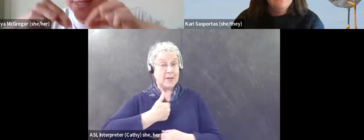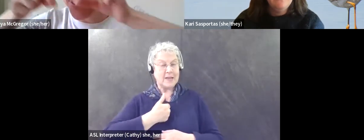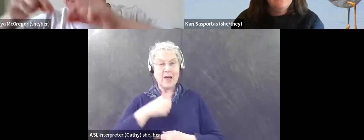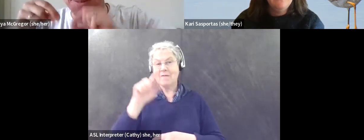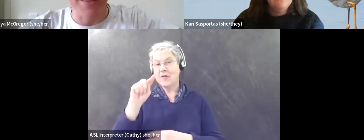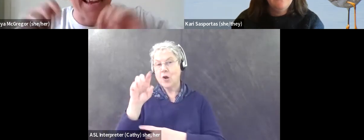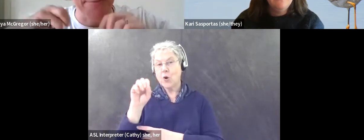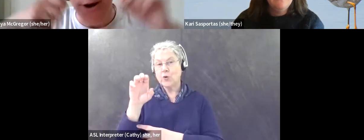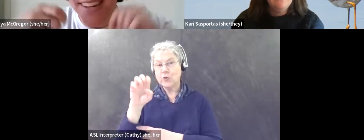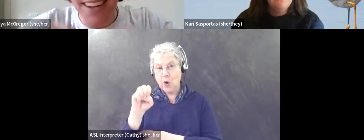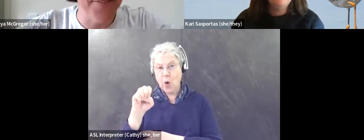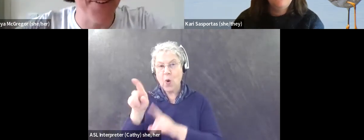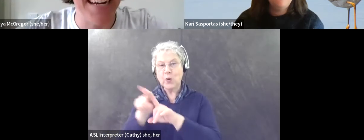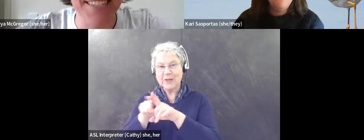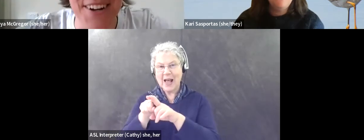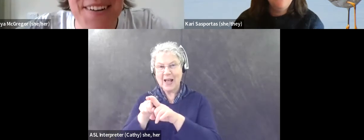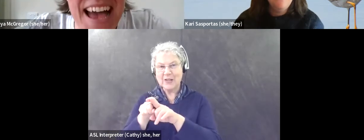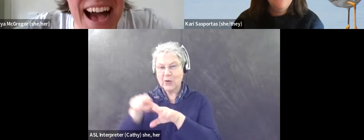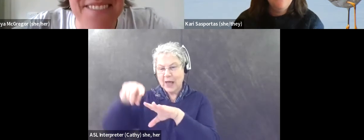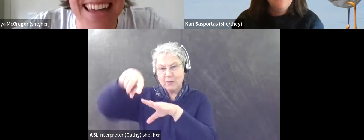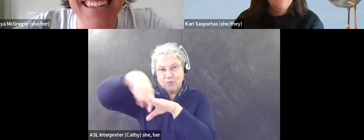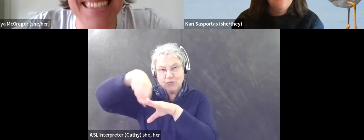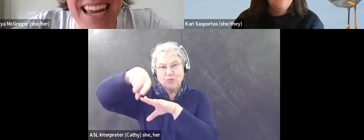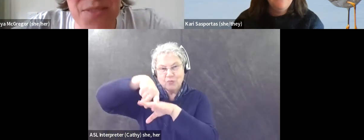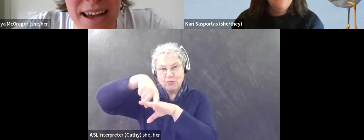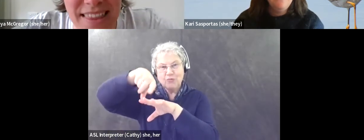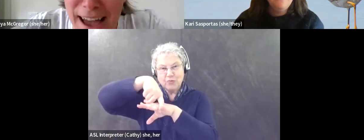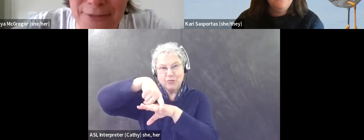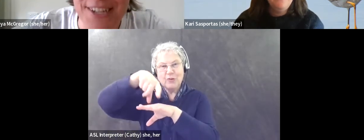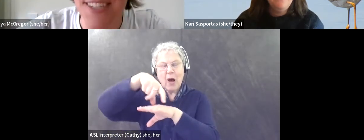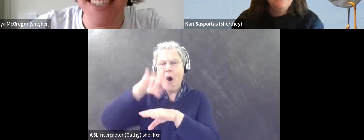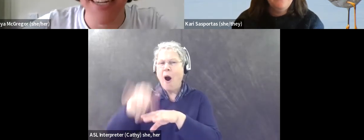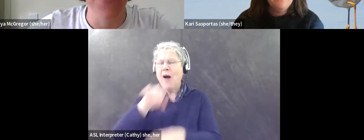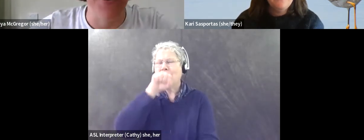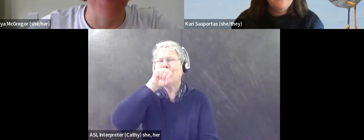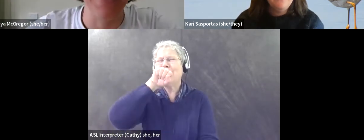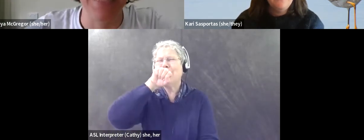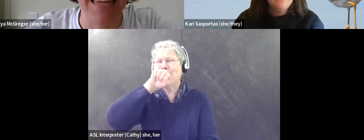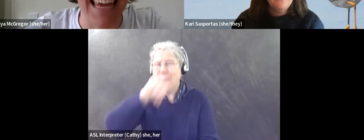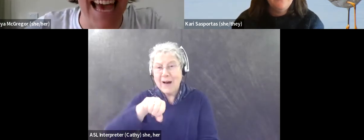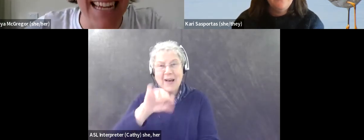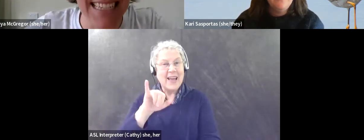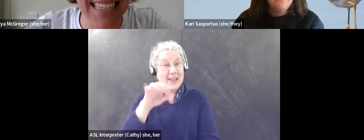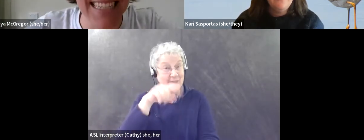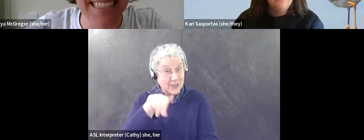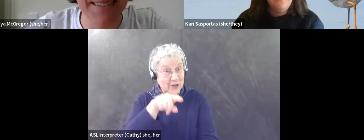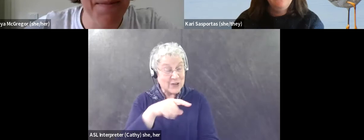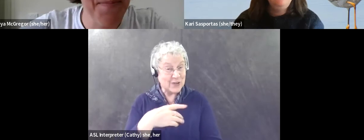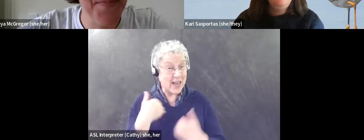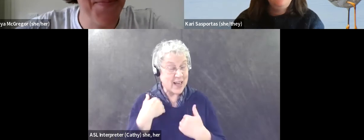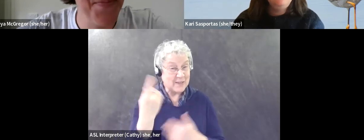have each individual like pocket kind of for each toe. Um, and it has changed my life. Interested if you have anything like that.